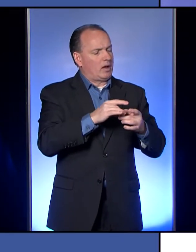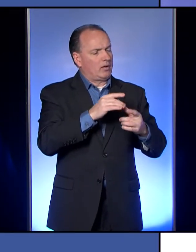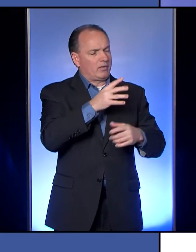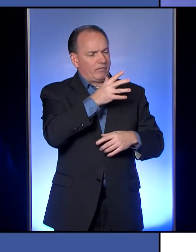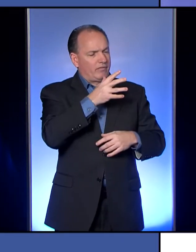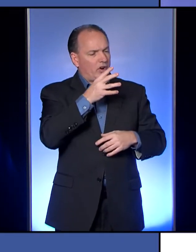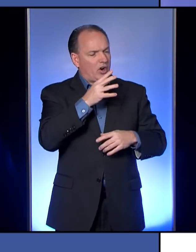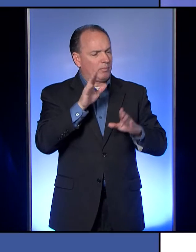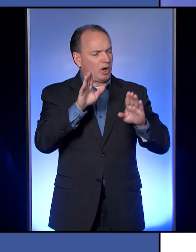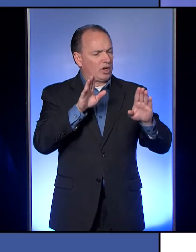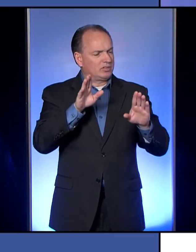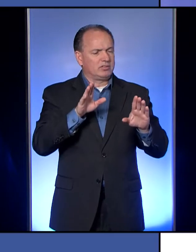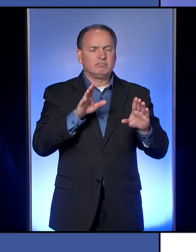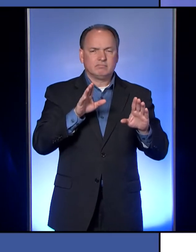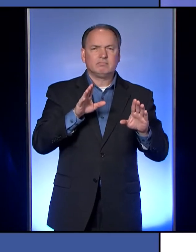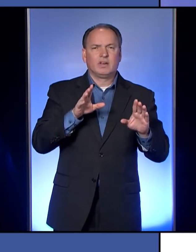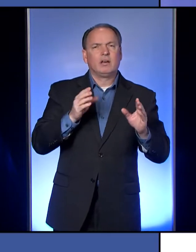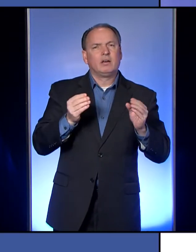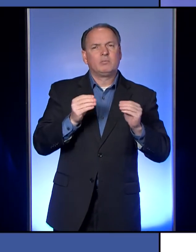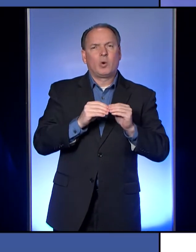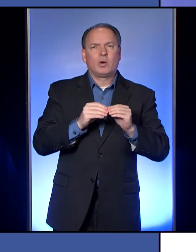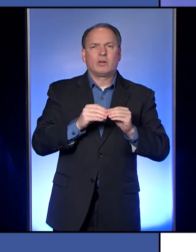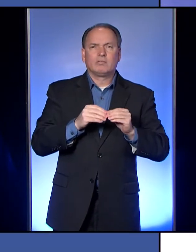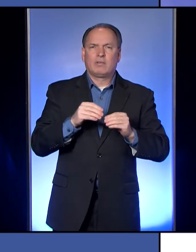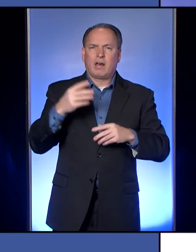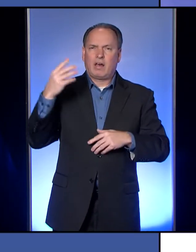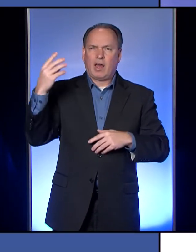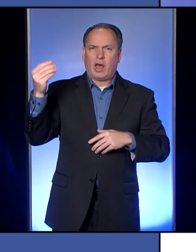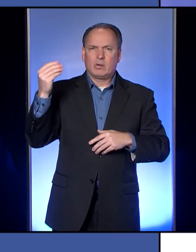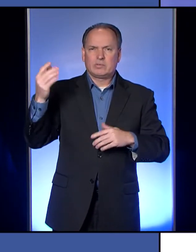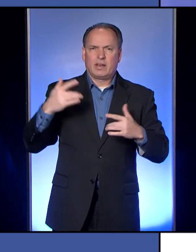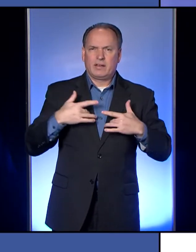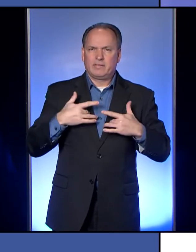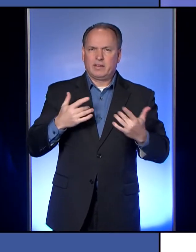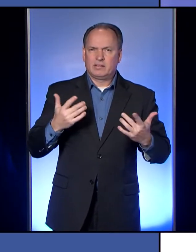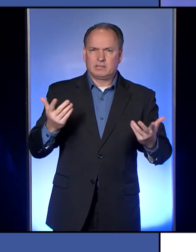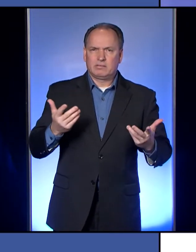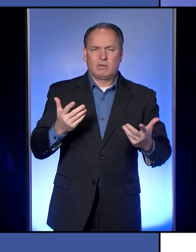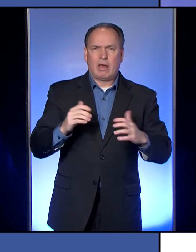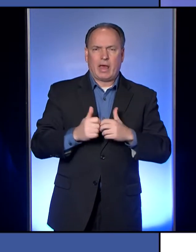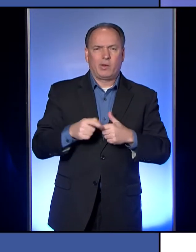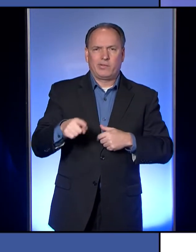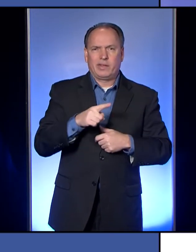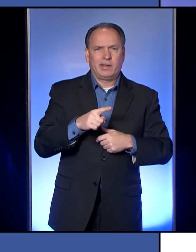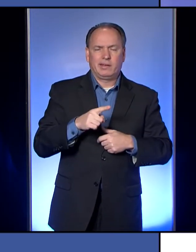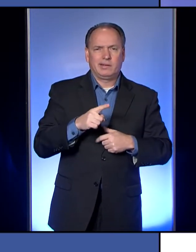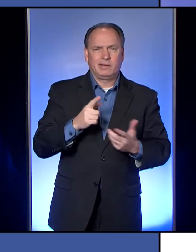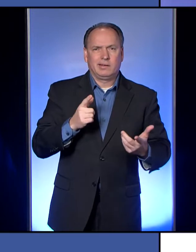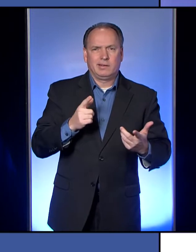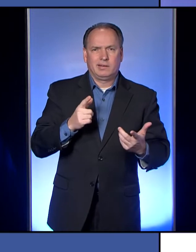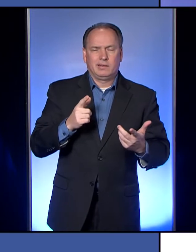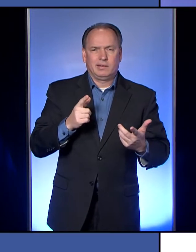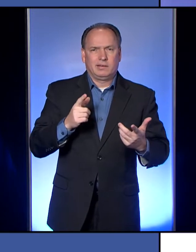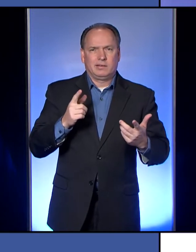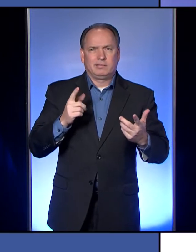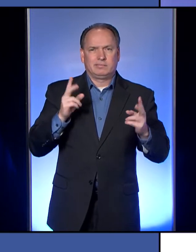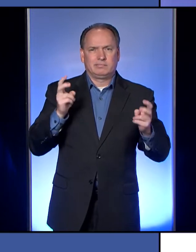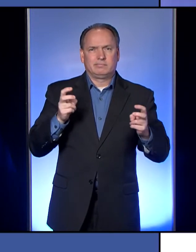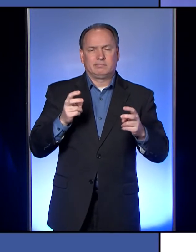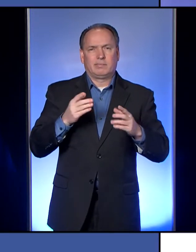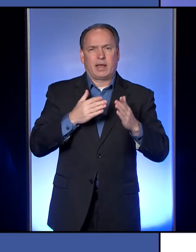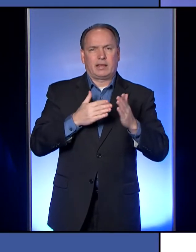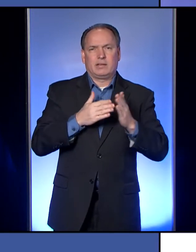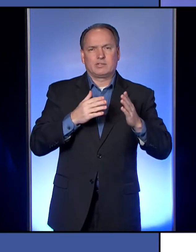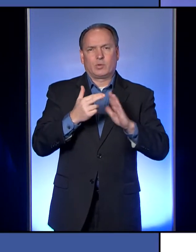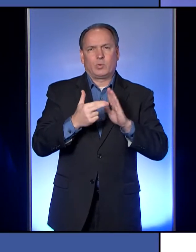get at it because, uh, uh, was it an outside event? Uh, how did they get around the no gathering of more